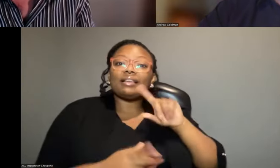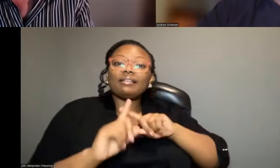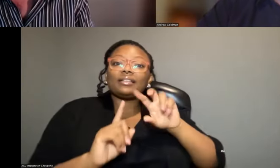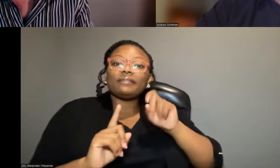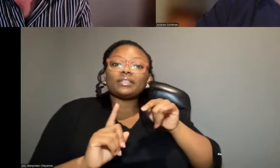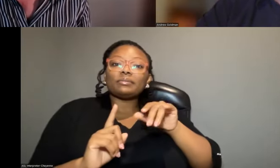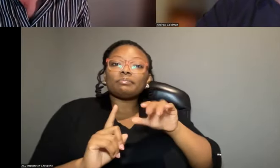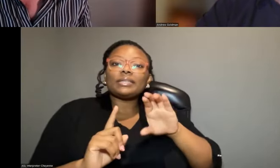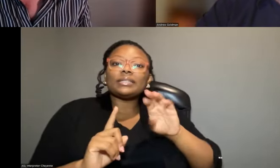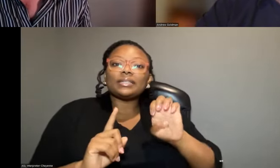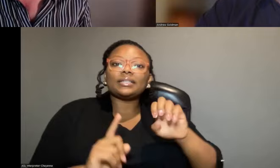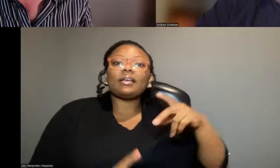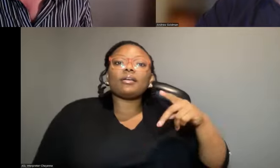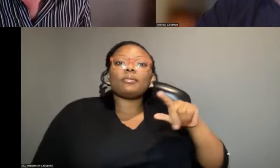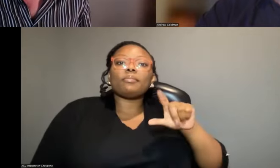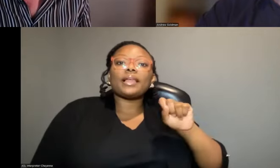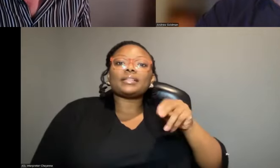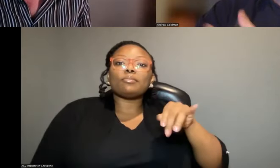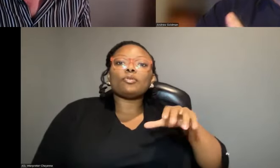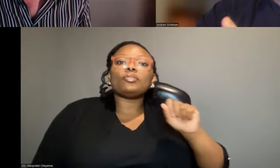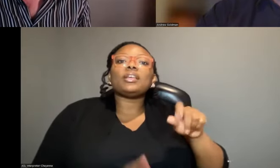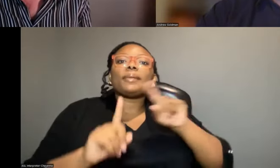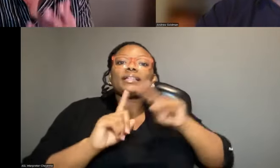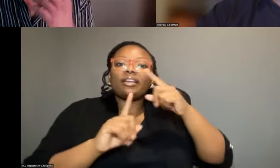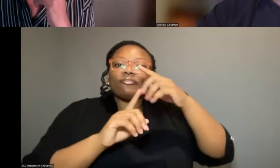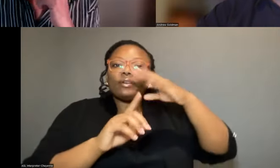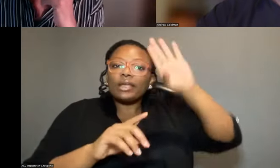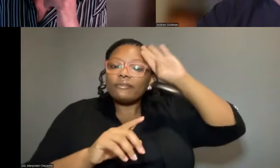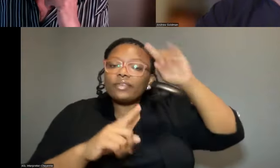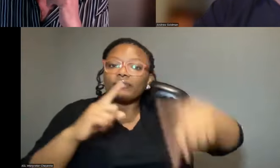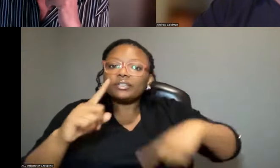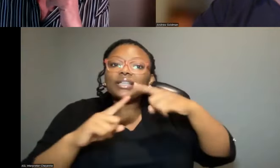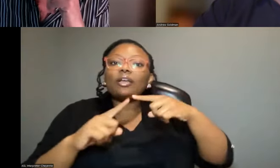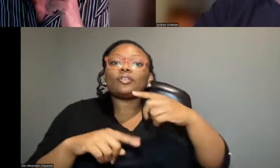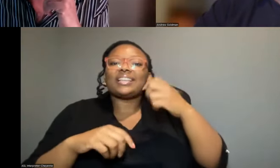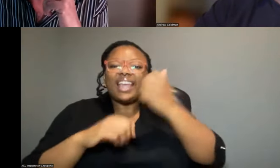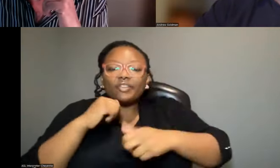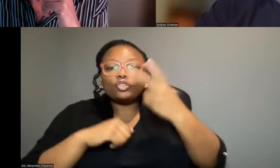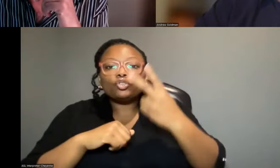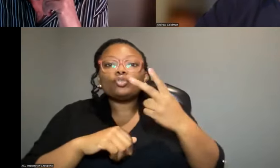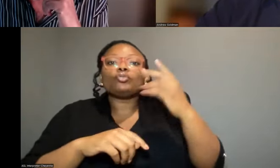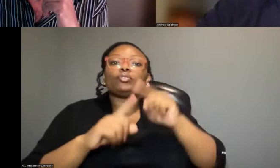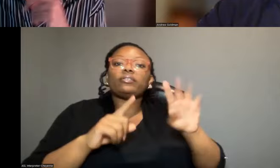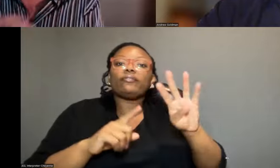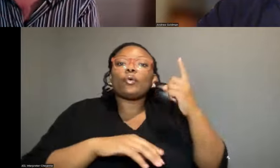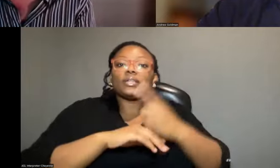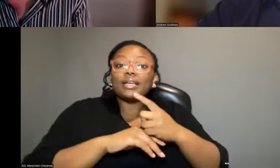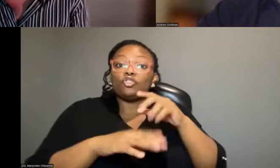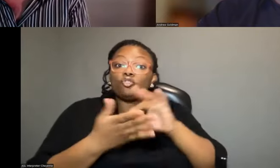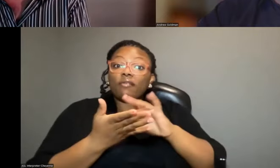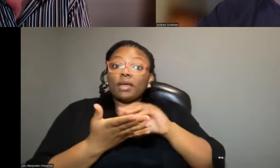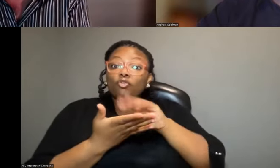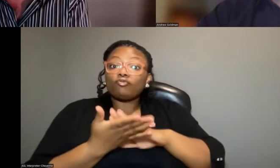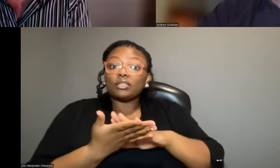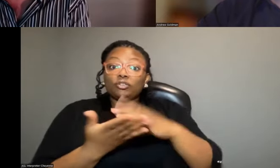plasmodia were determined by fever cycles, like every two or four days. Do you have medical records to consult? And if